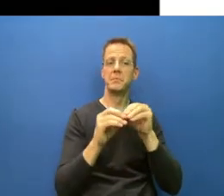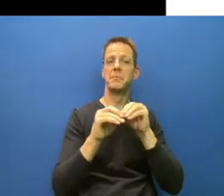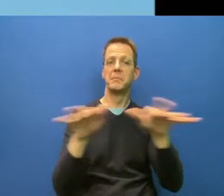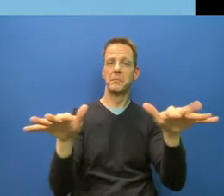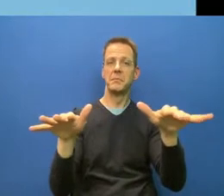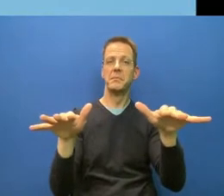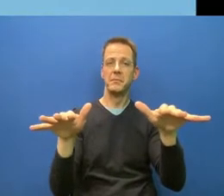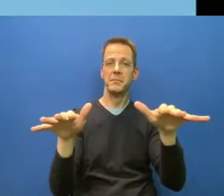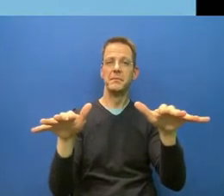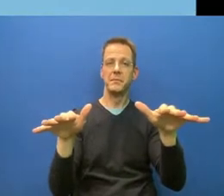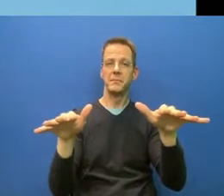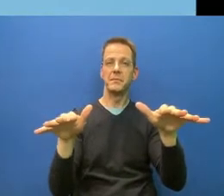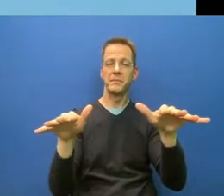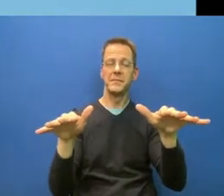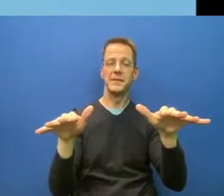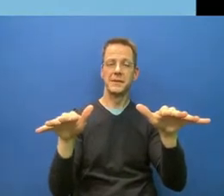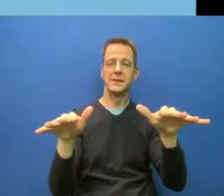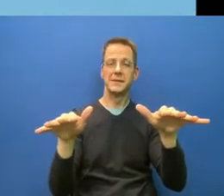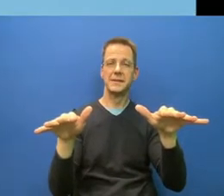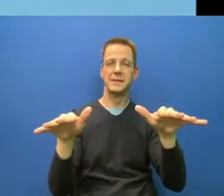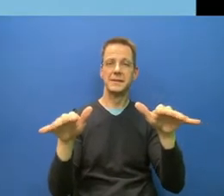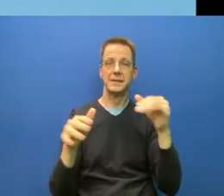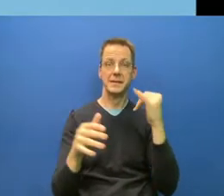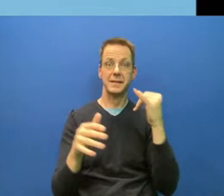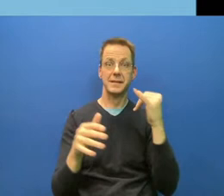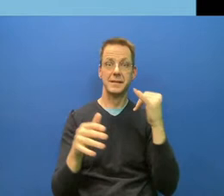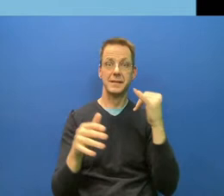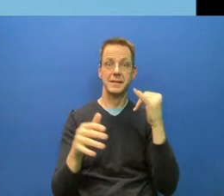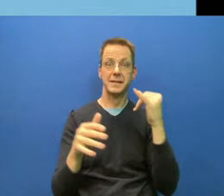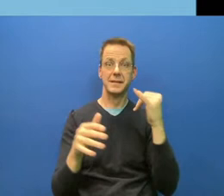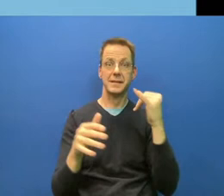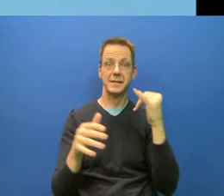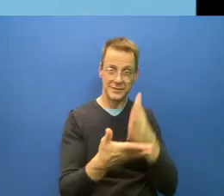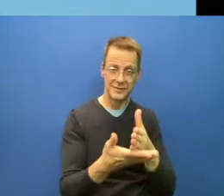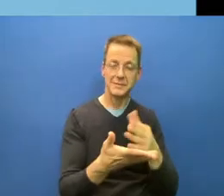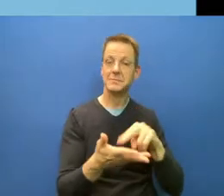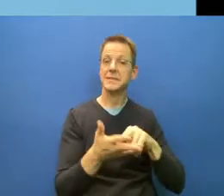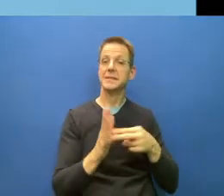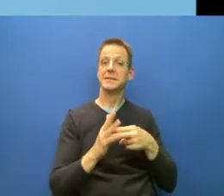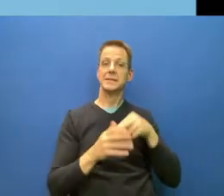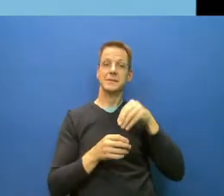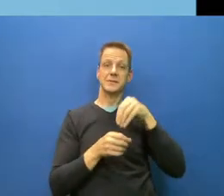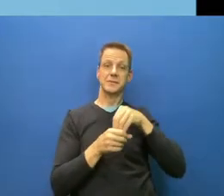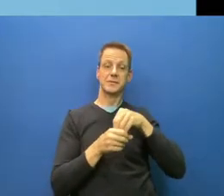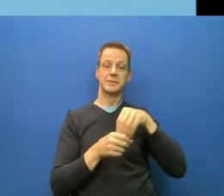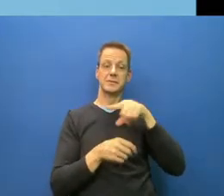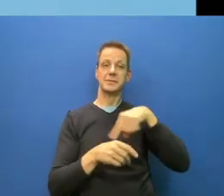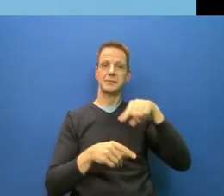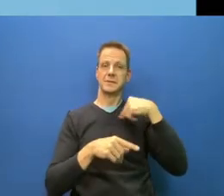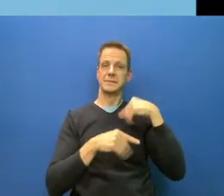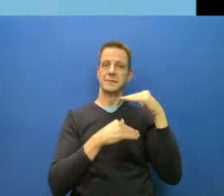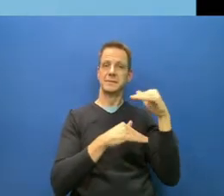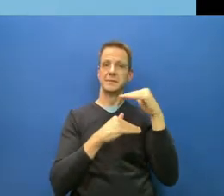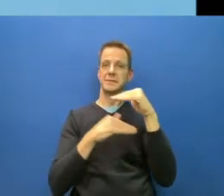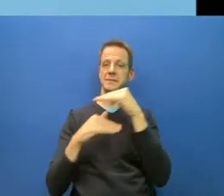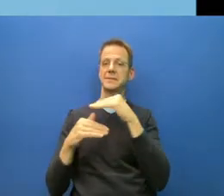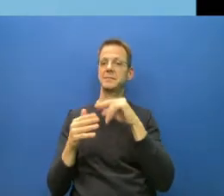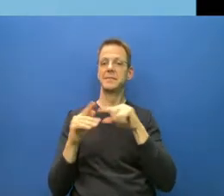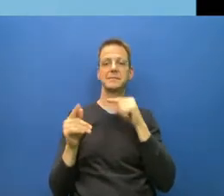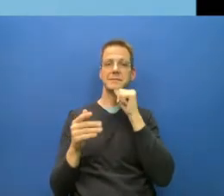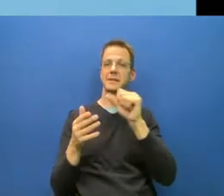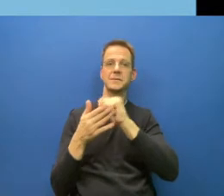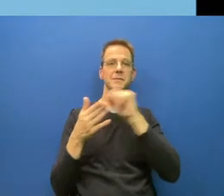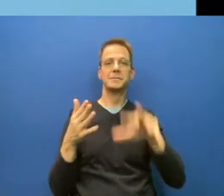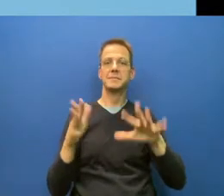in a safe way. Because if we don't have community spread, we can gather safely because there is no